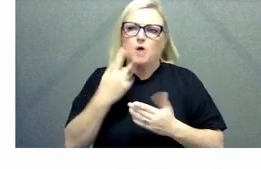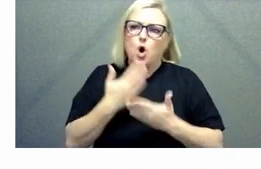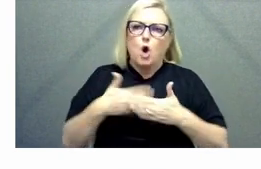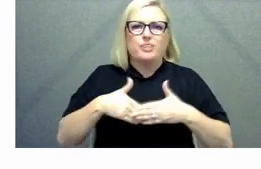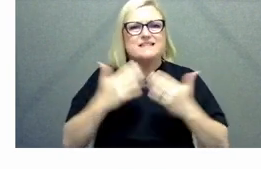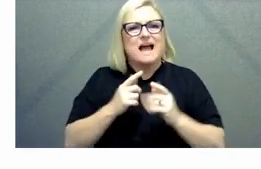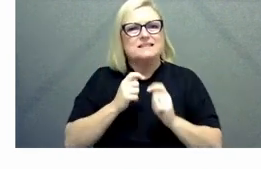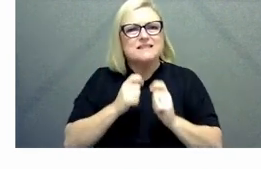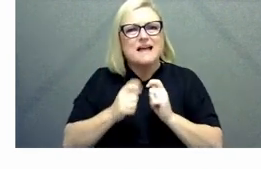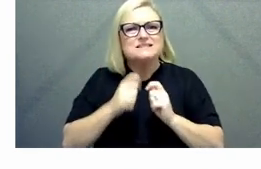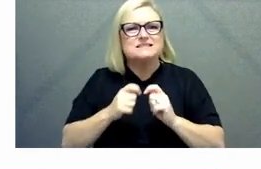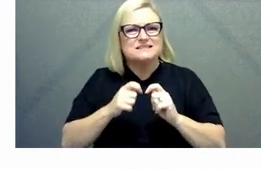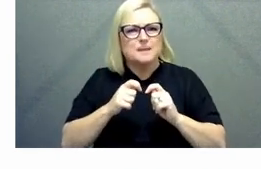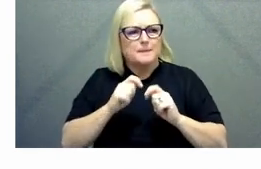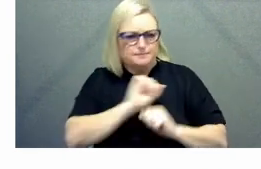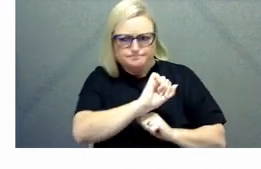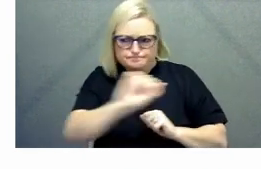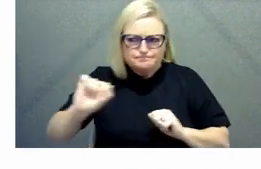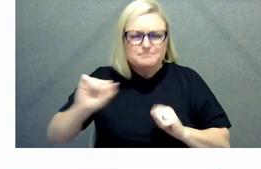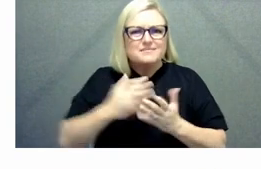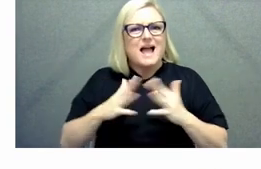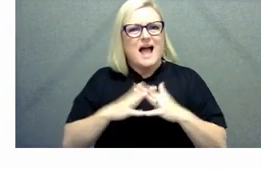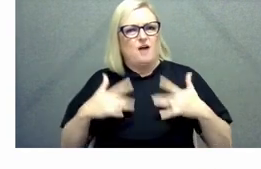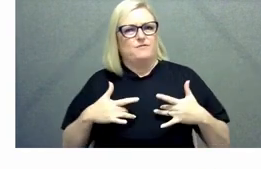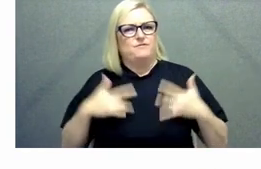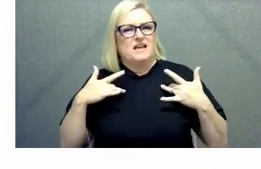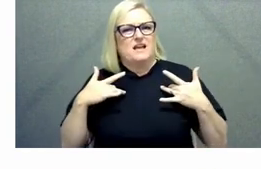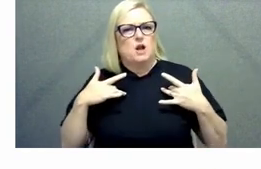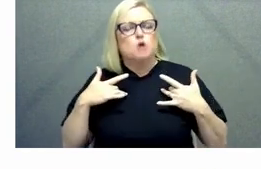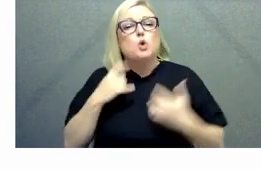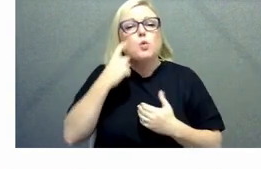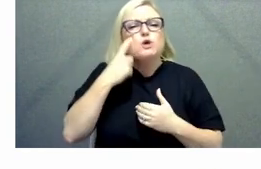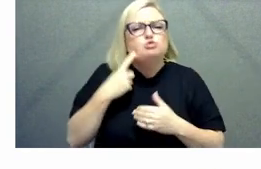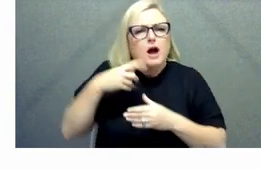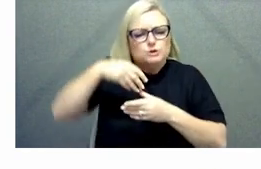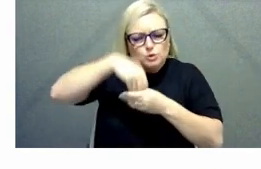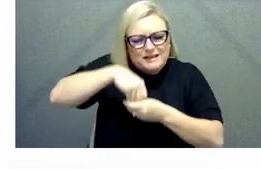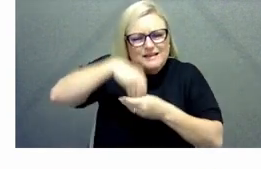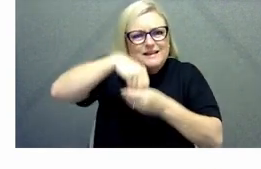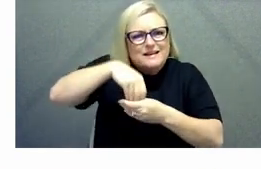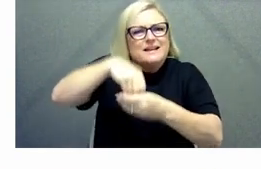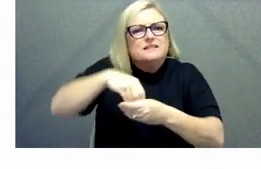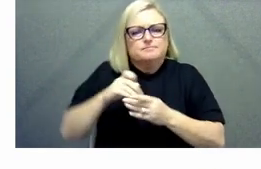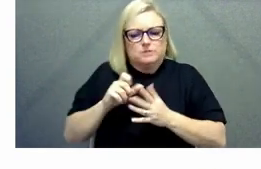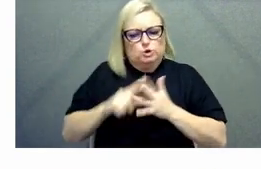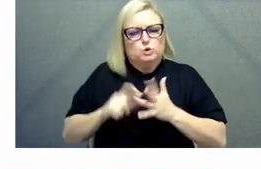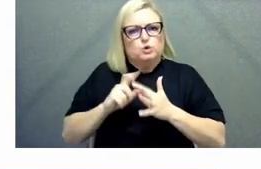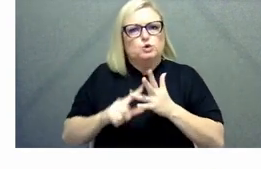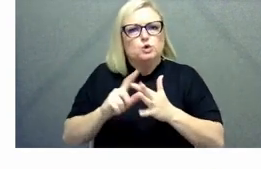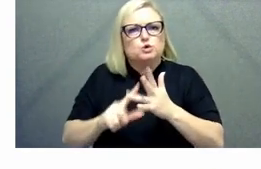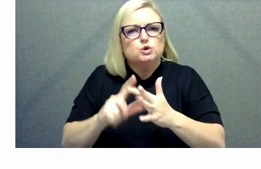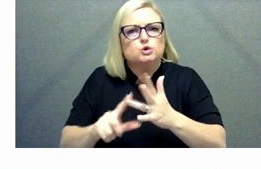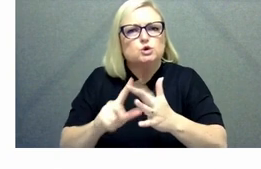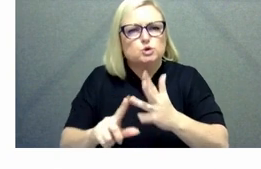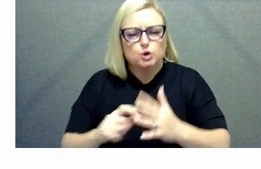know any challenges that they're having so by really making it a focus you know in all that we do um sharing resources um coming back to